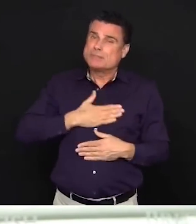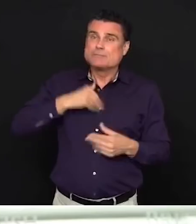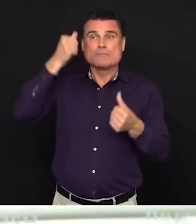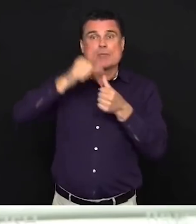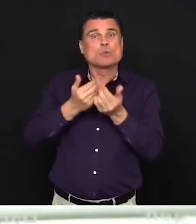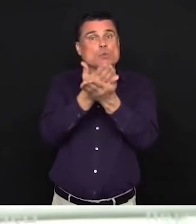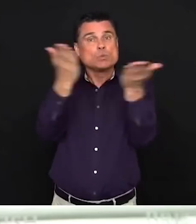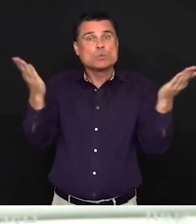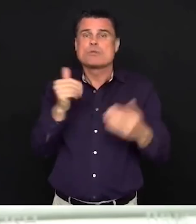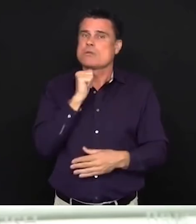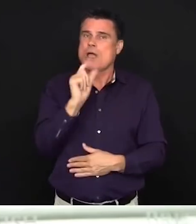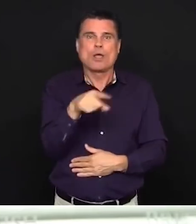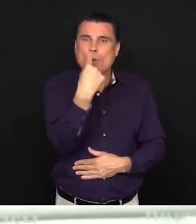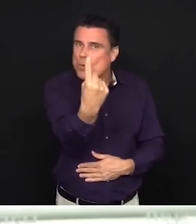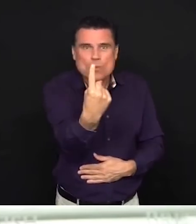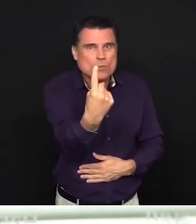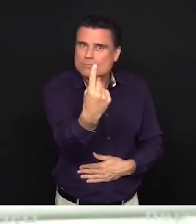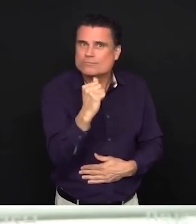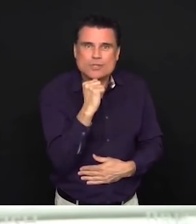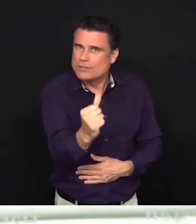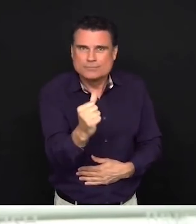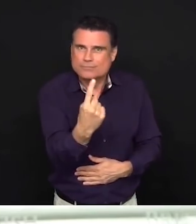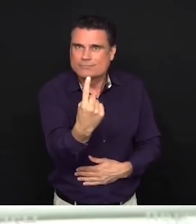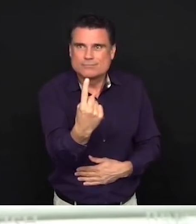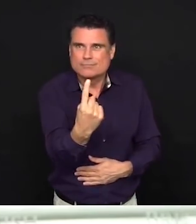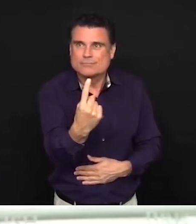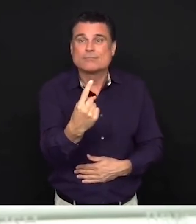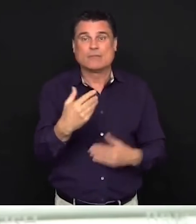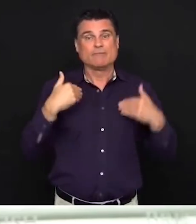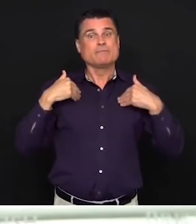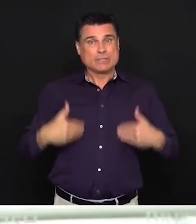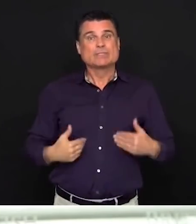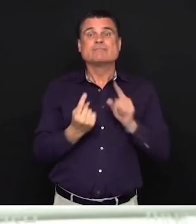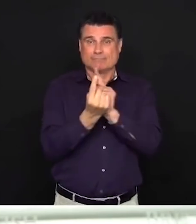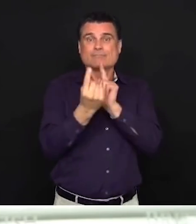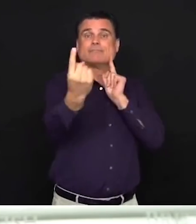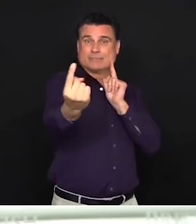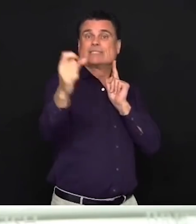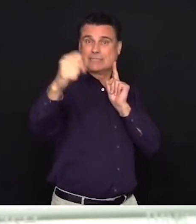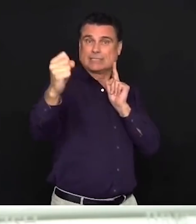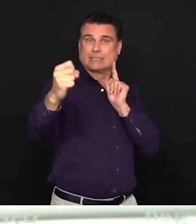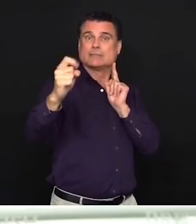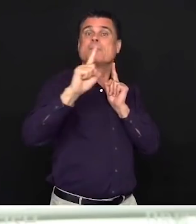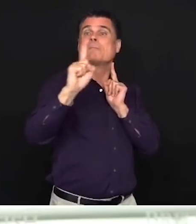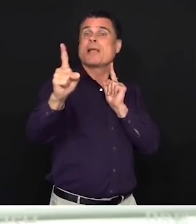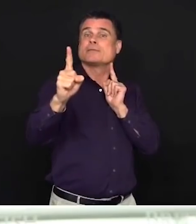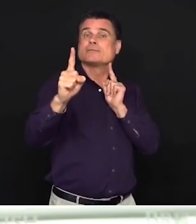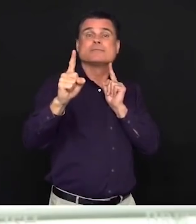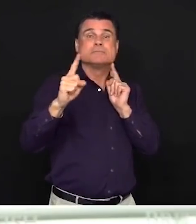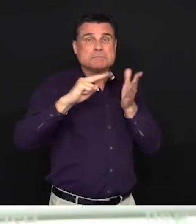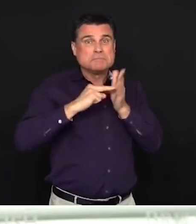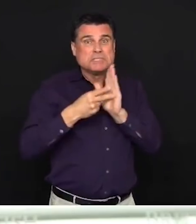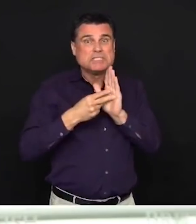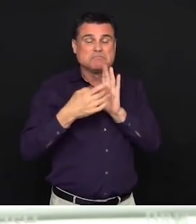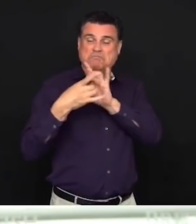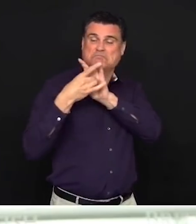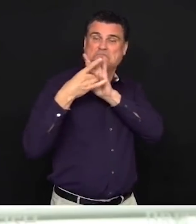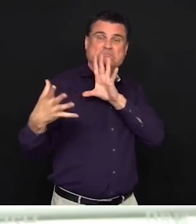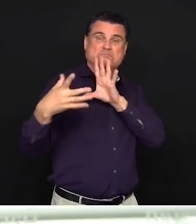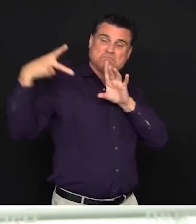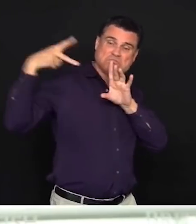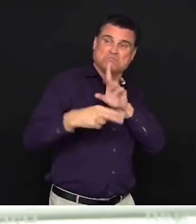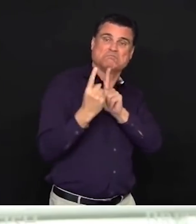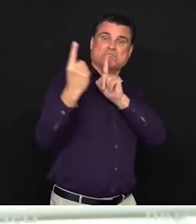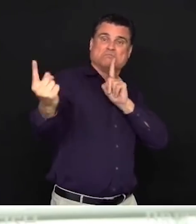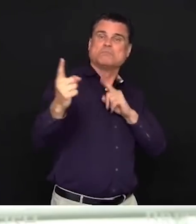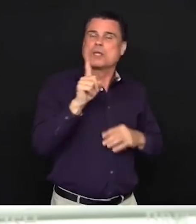Social connection is more important than ever before. And please know that professional resources are available if you need them